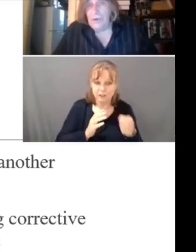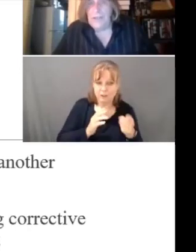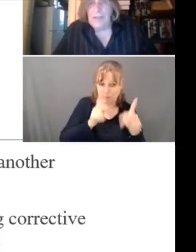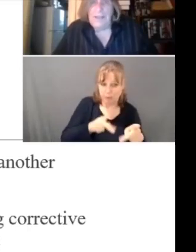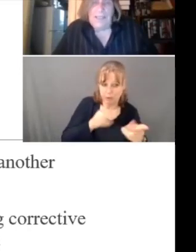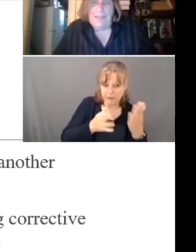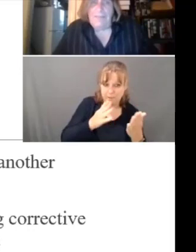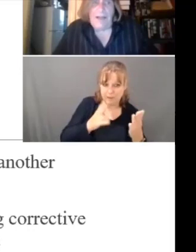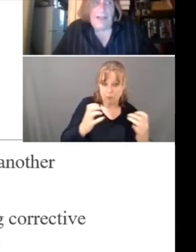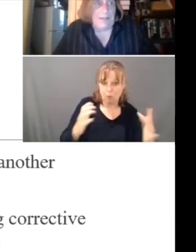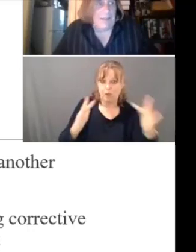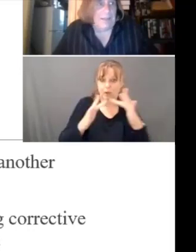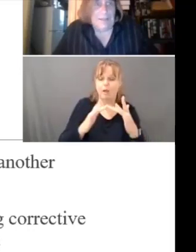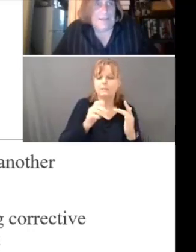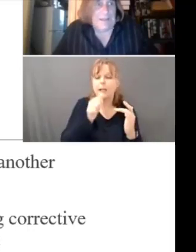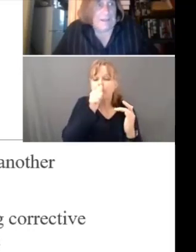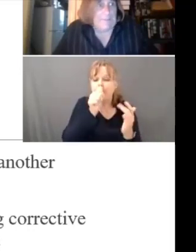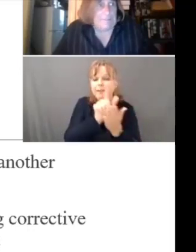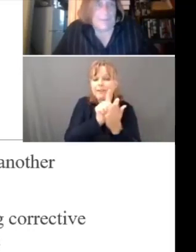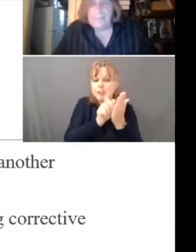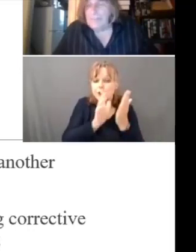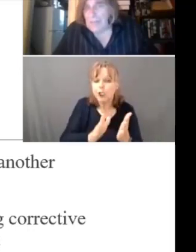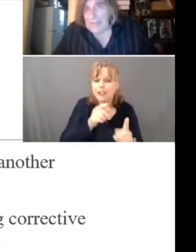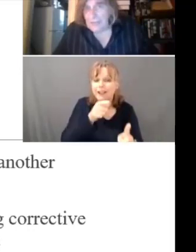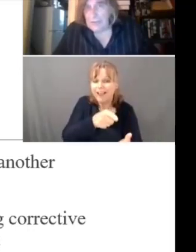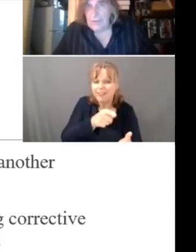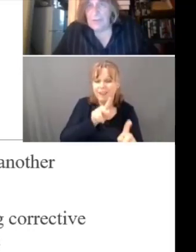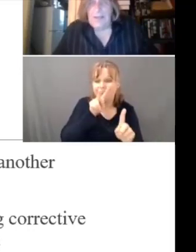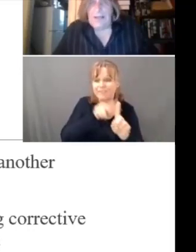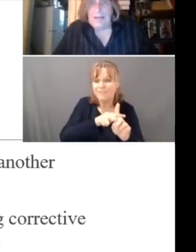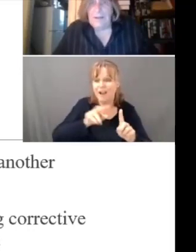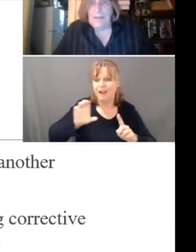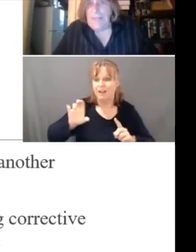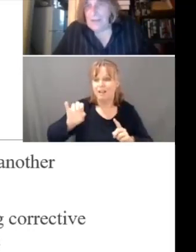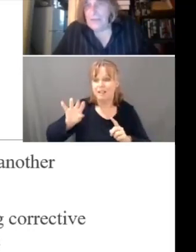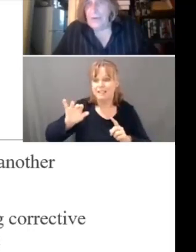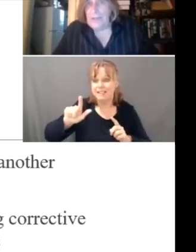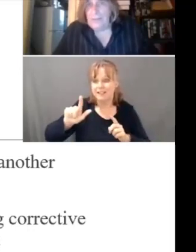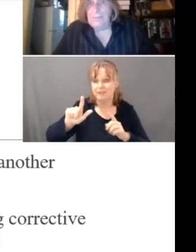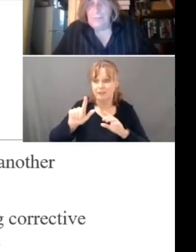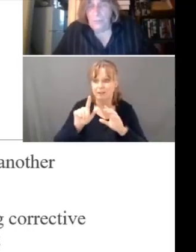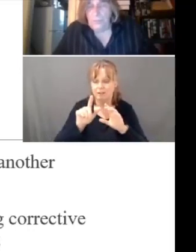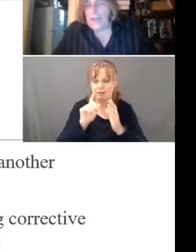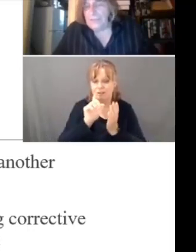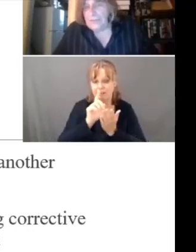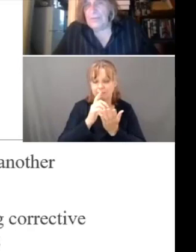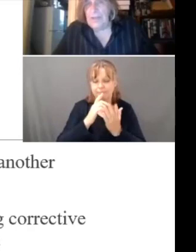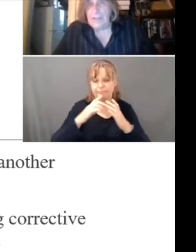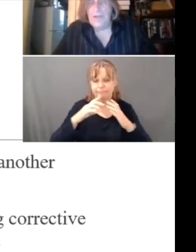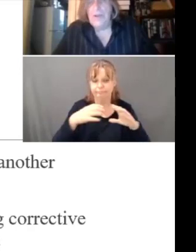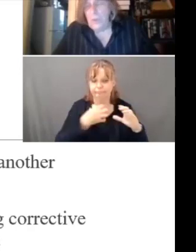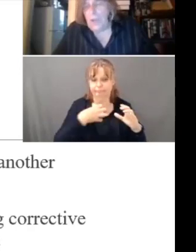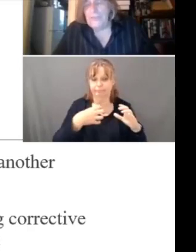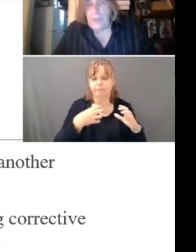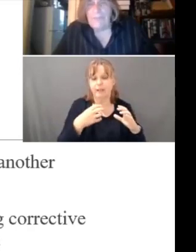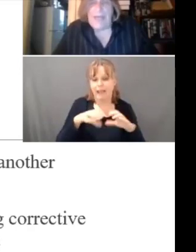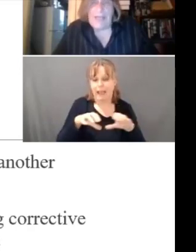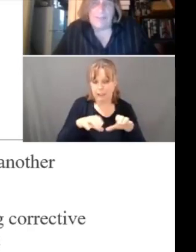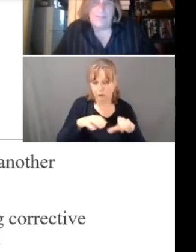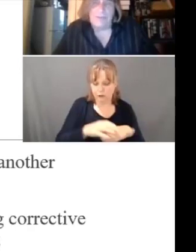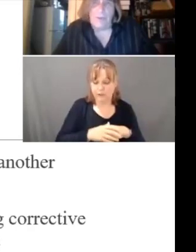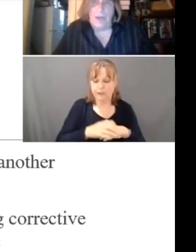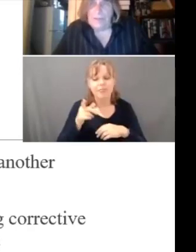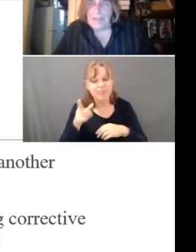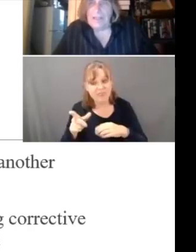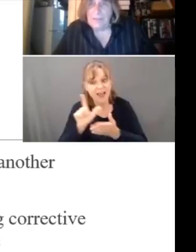private attorney and file a civil action. And that attorney who files a civil action would also have